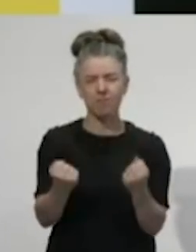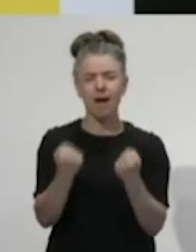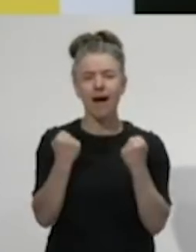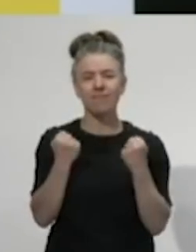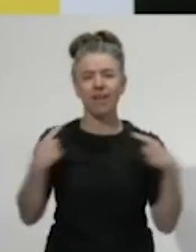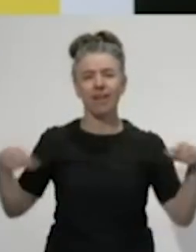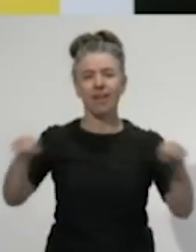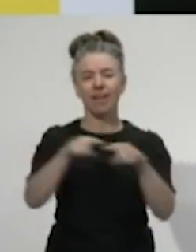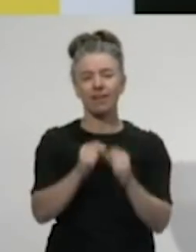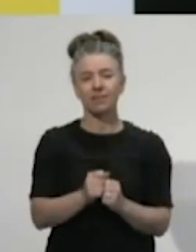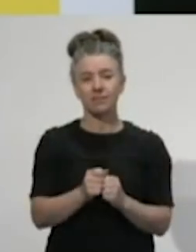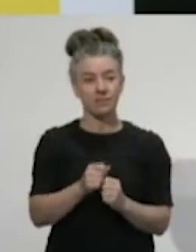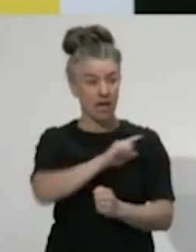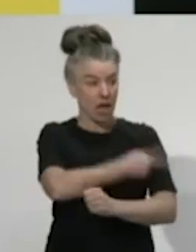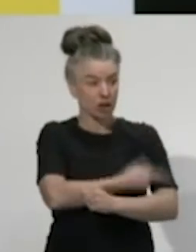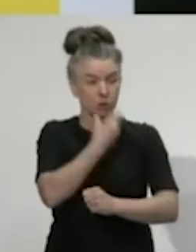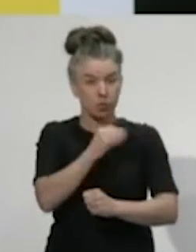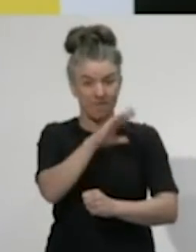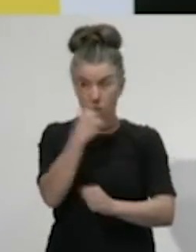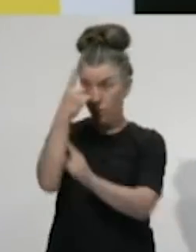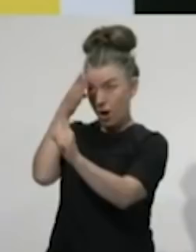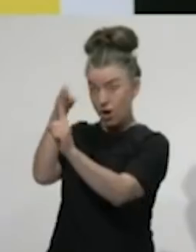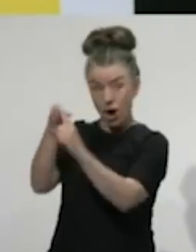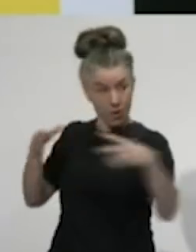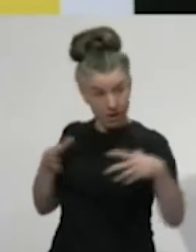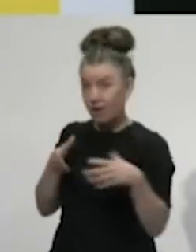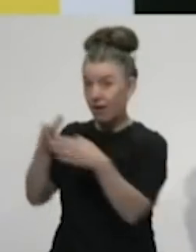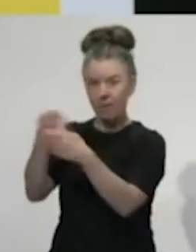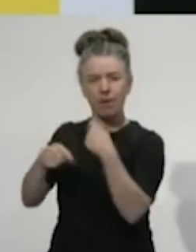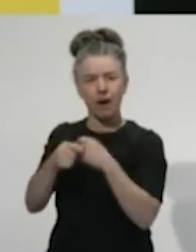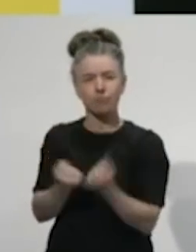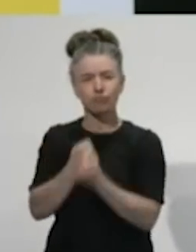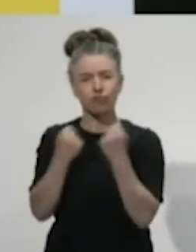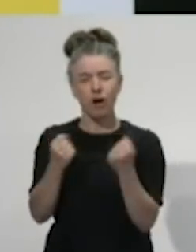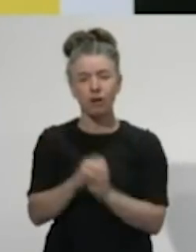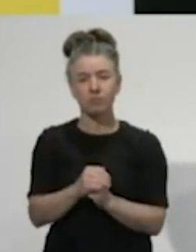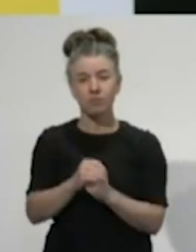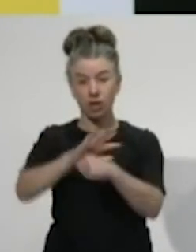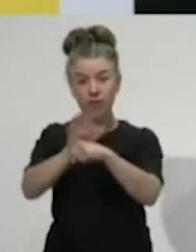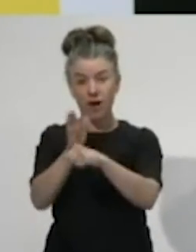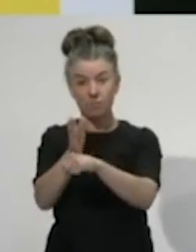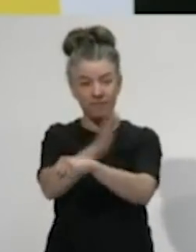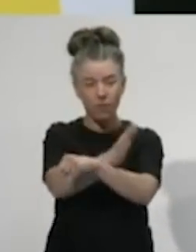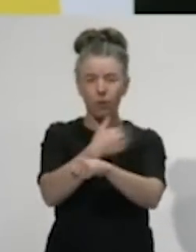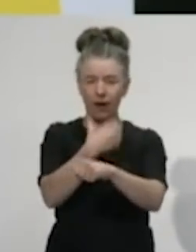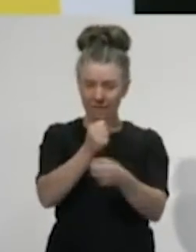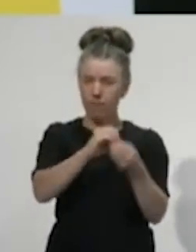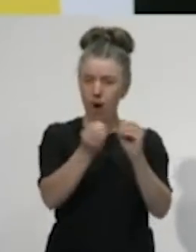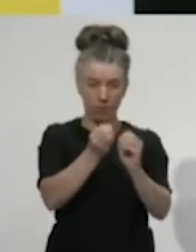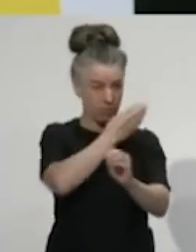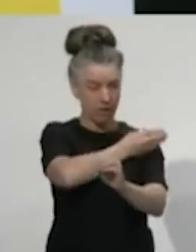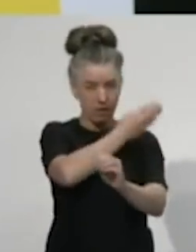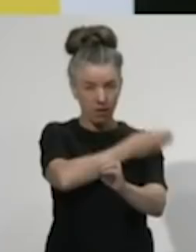we channel our energies into a goal collectively, we are stronger for it. Prior to the virus, we faced serious long-term challenges, persistent inequality,